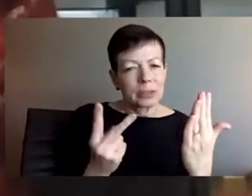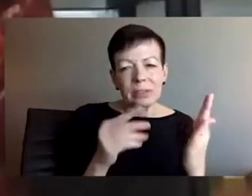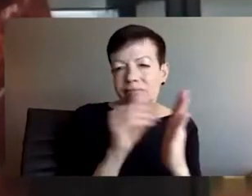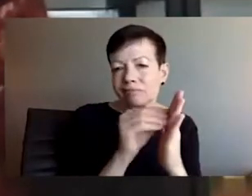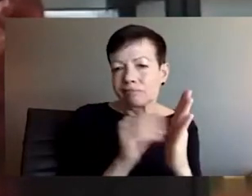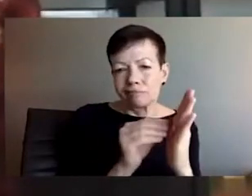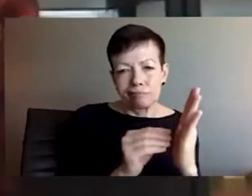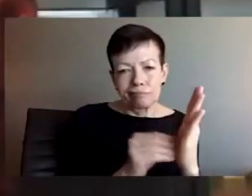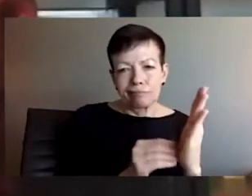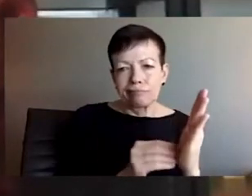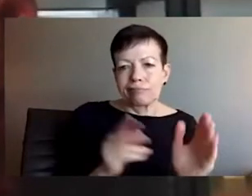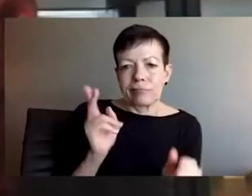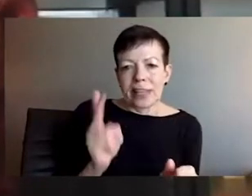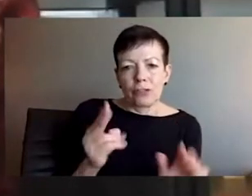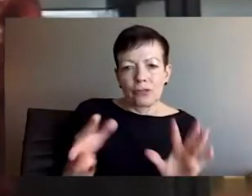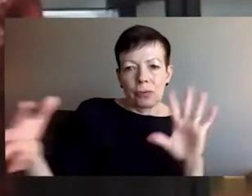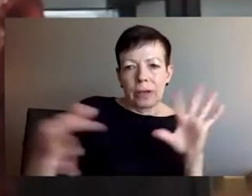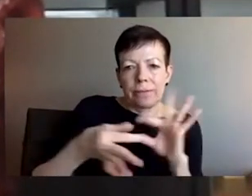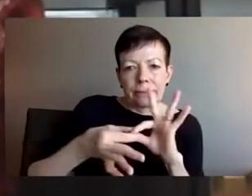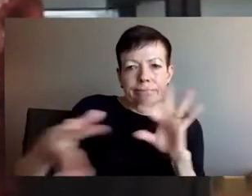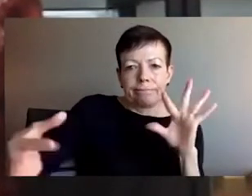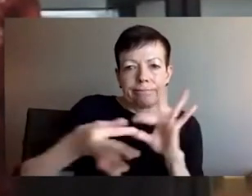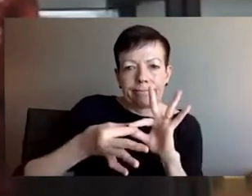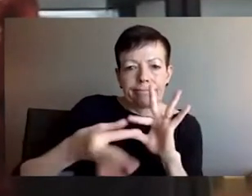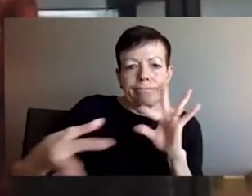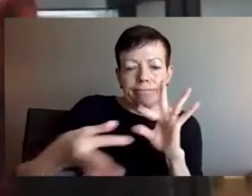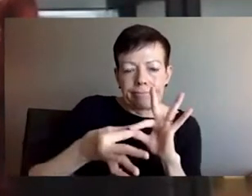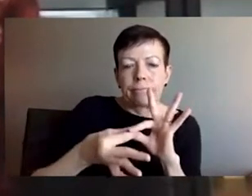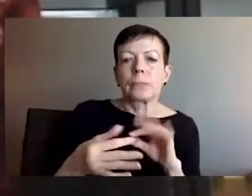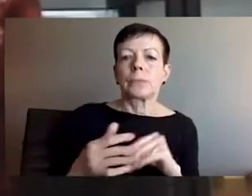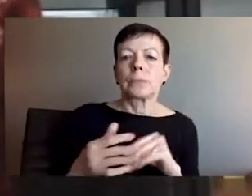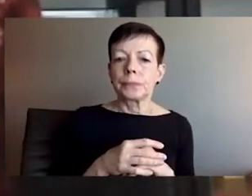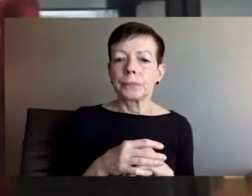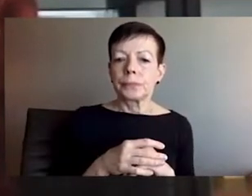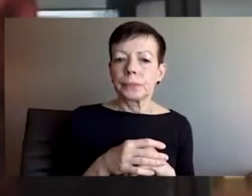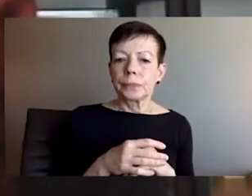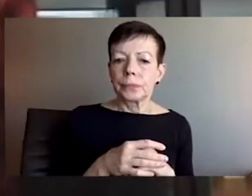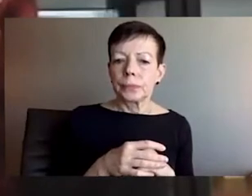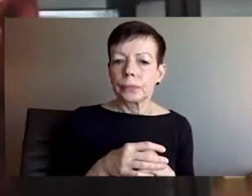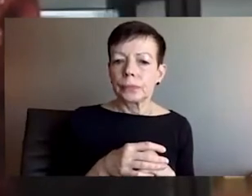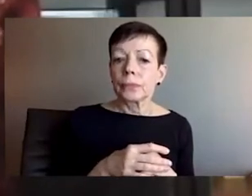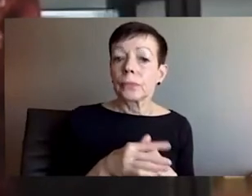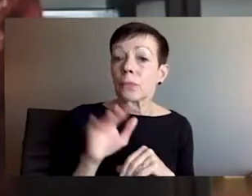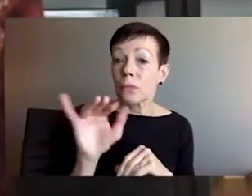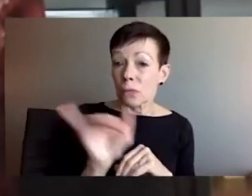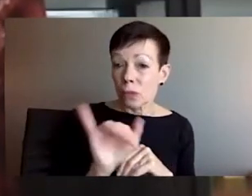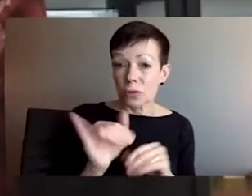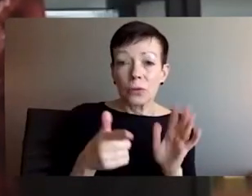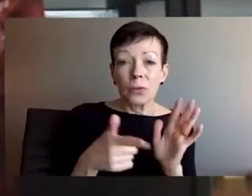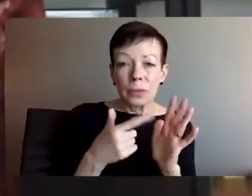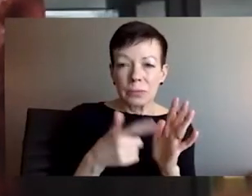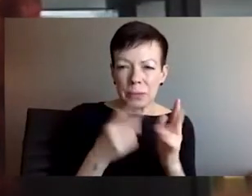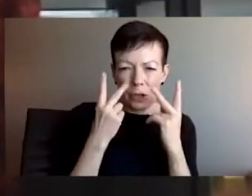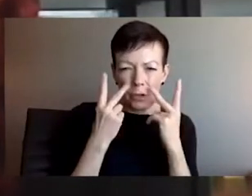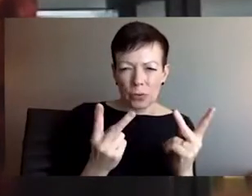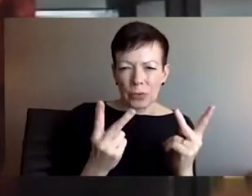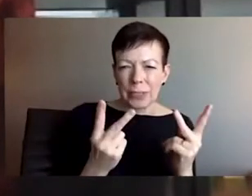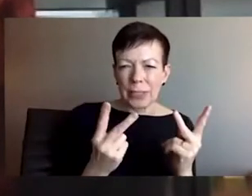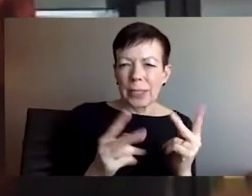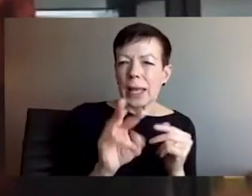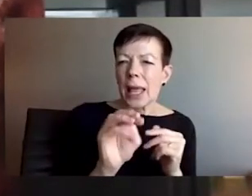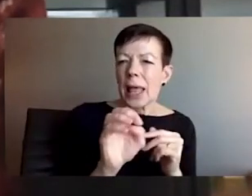a period of time. So we know that there are channels of communication. Also, if any of you care to read the full text of the Mueller report,